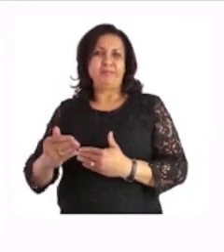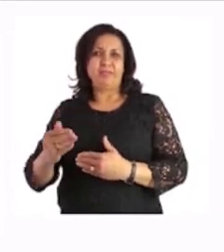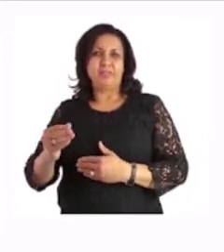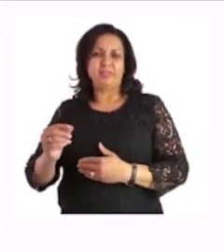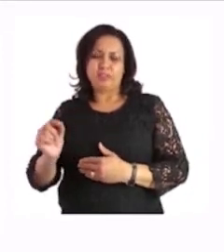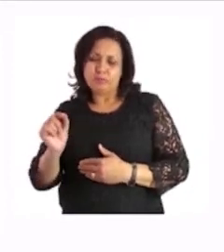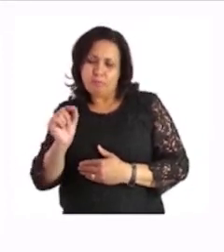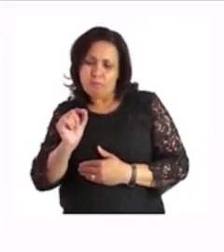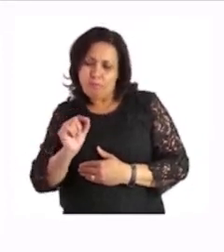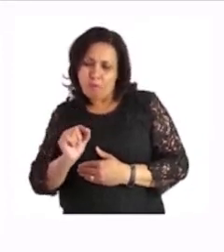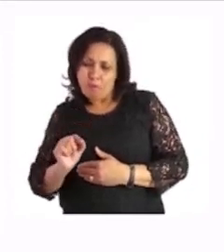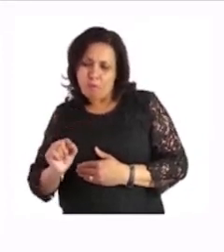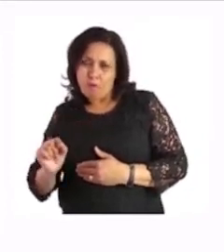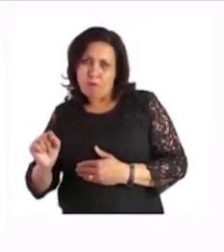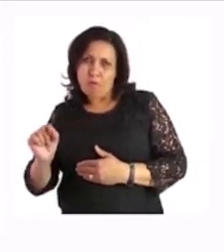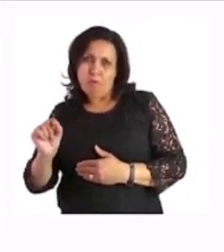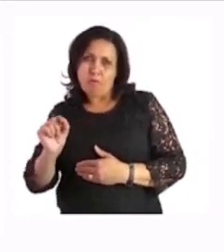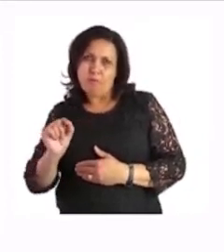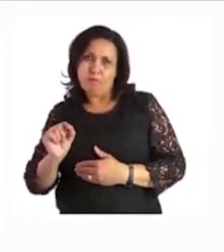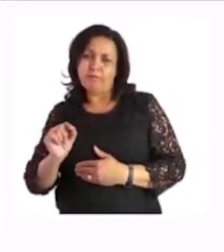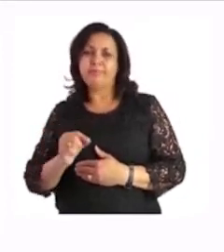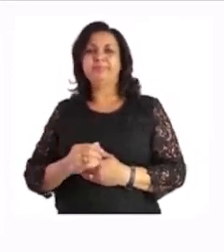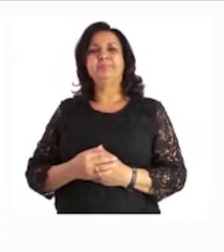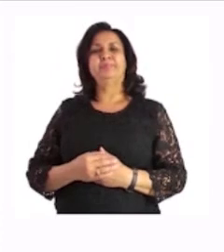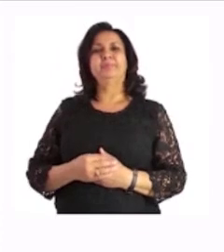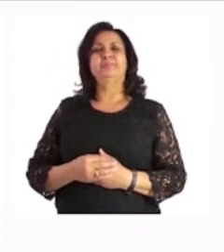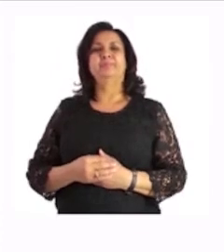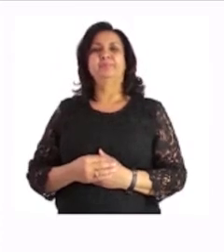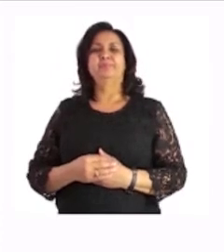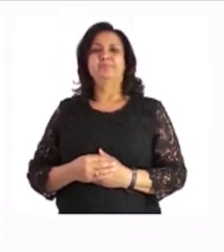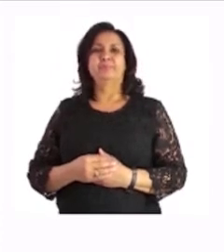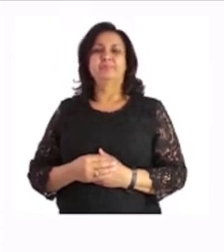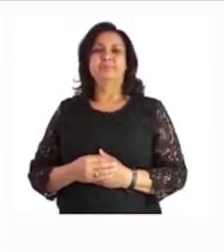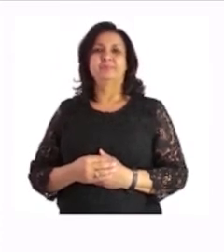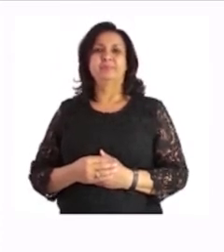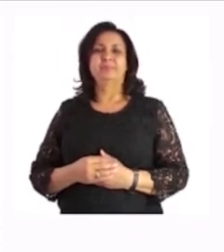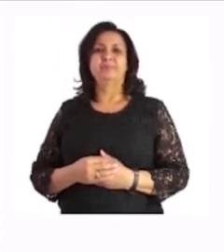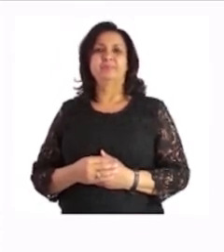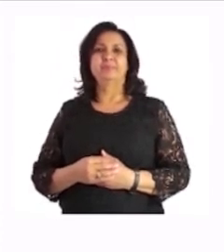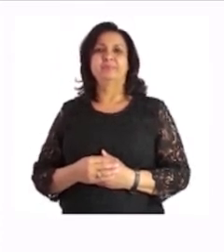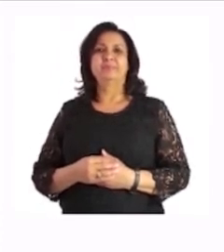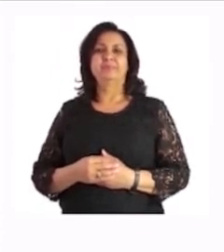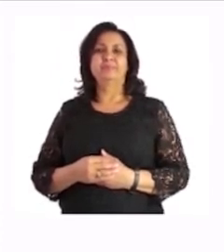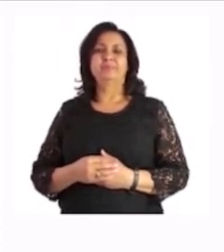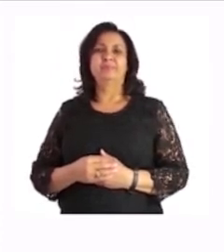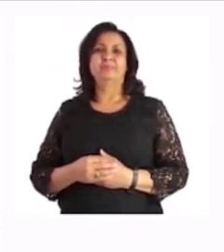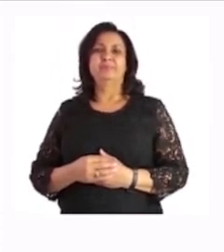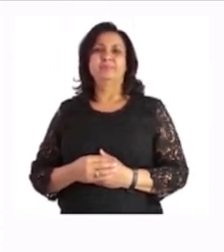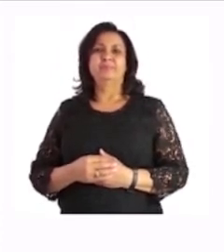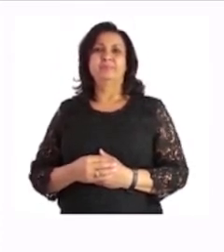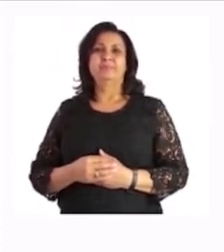what will we get next? Because if we are doing patterns, yes, the small one. Wonderful.